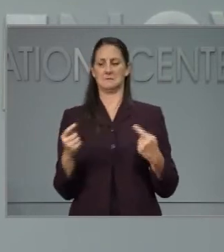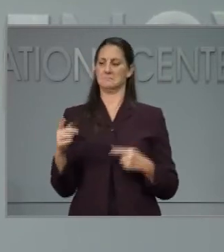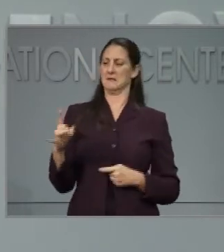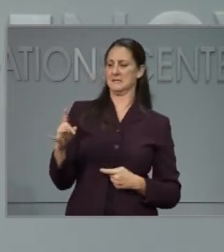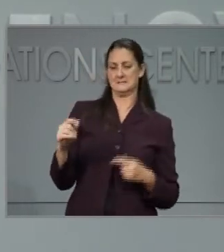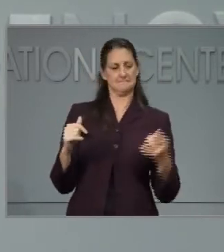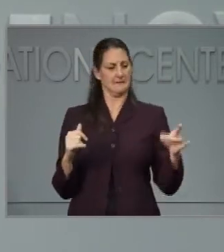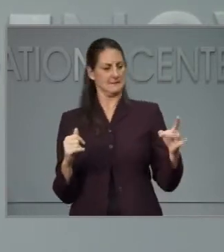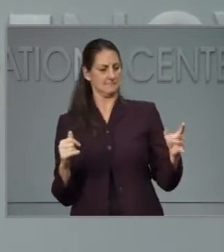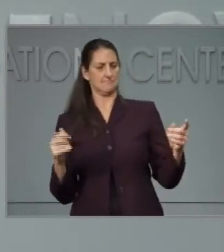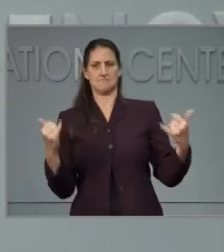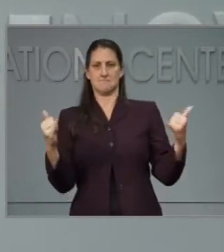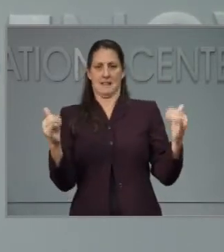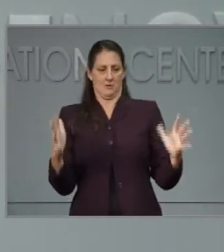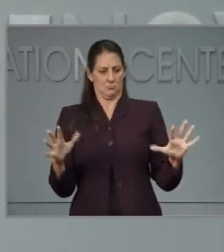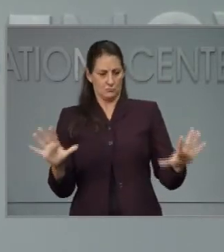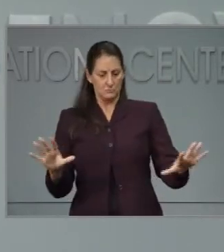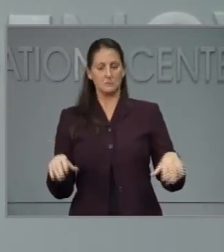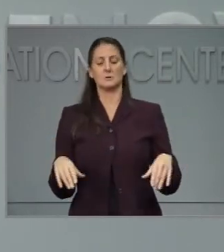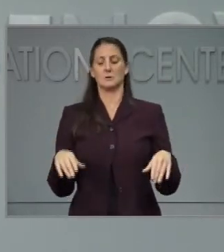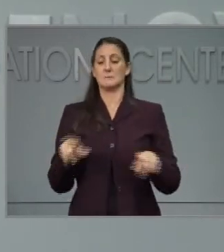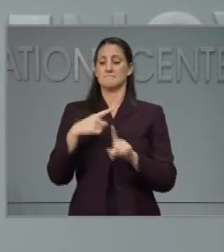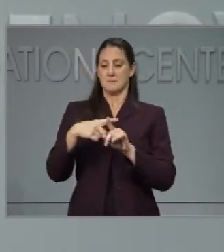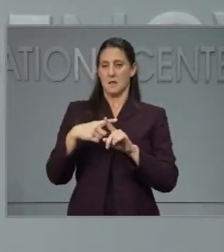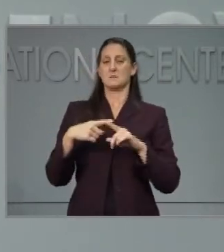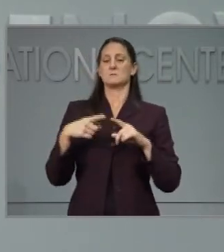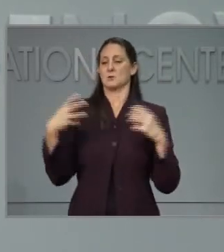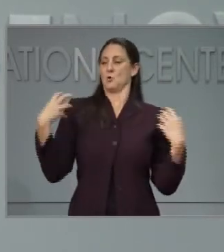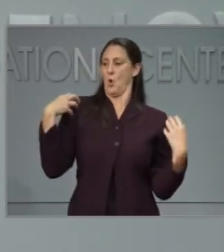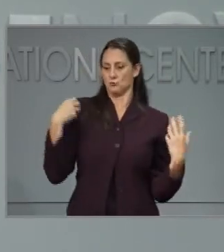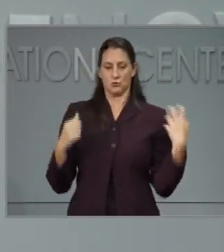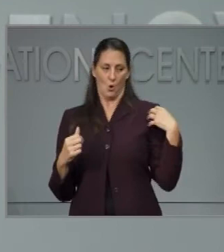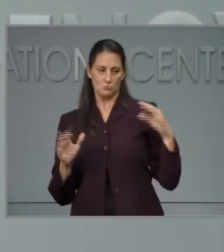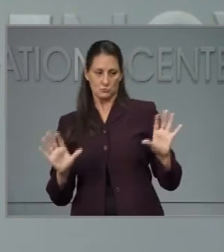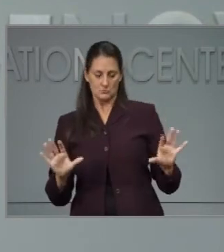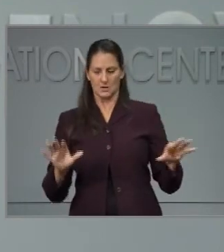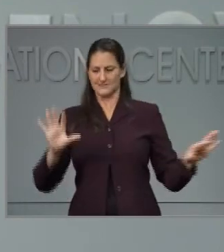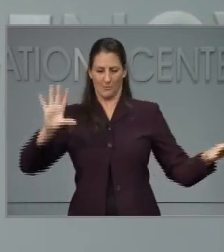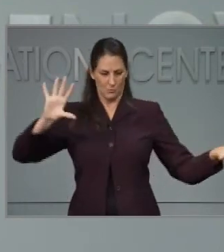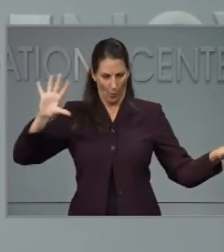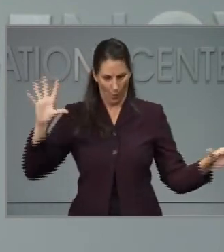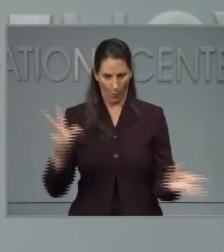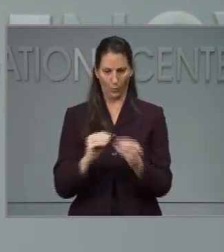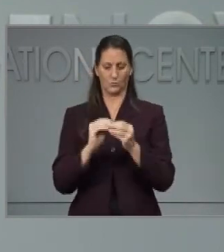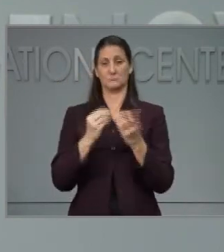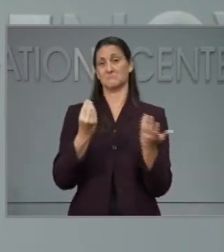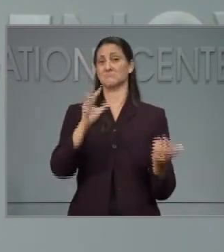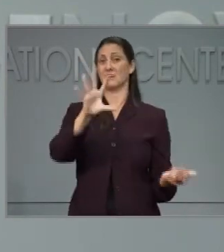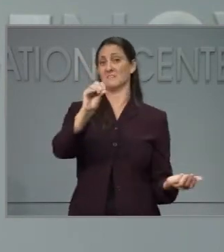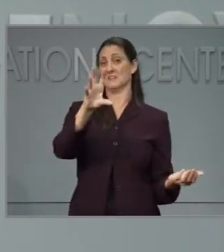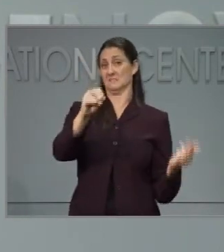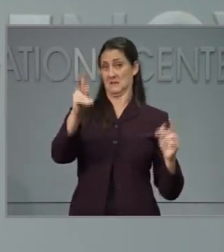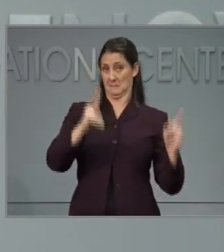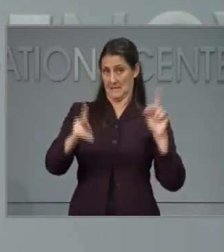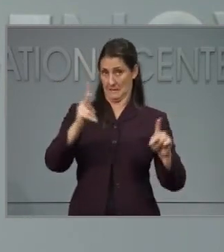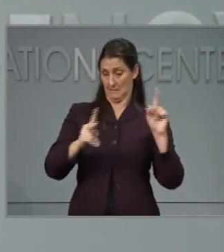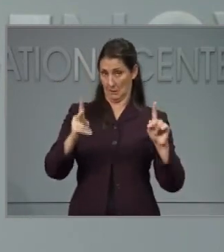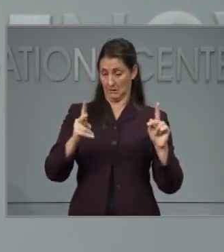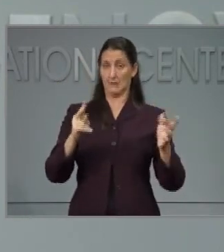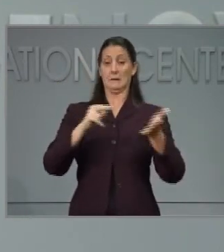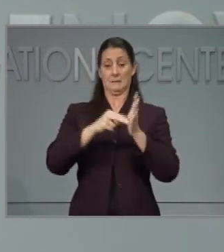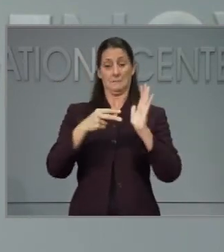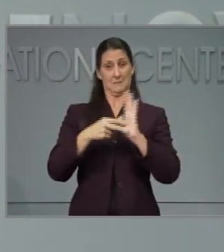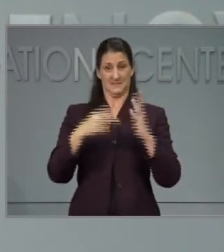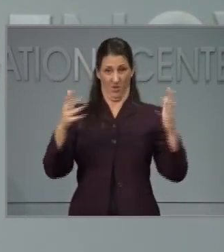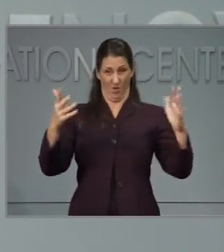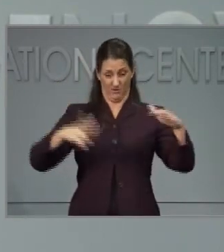like that, you probably are getting pretty close to that 50 number. So in that instance, is there an ability to have spectators actually be